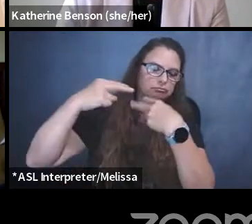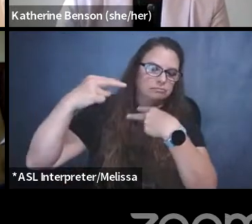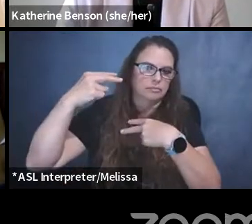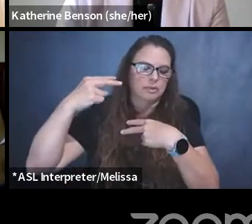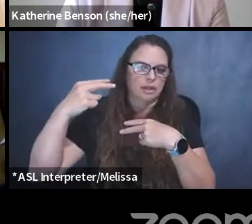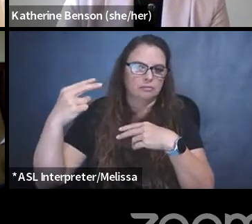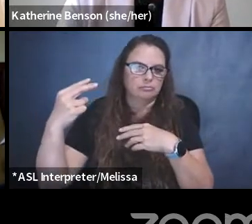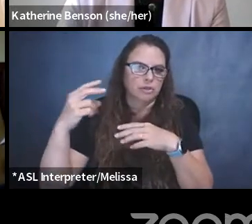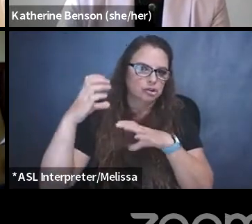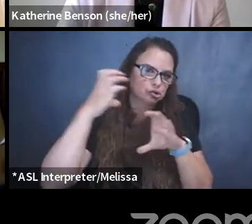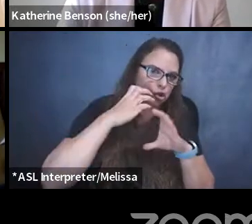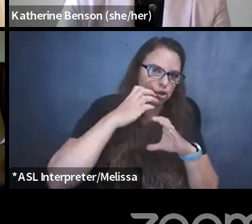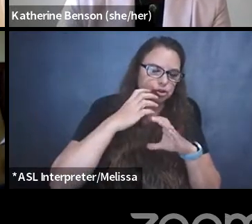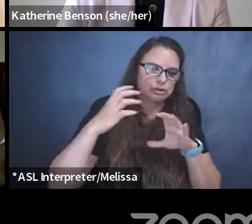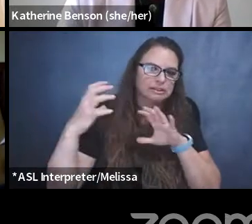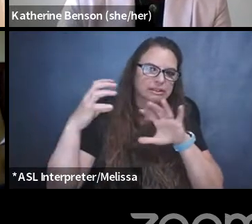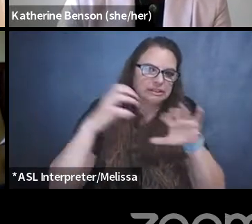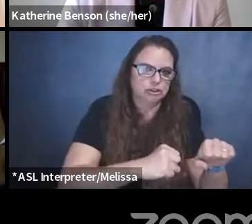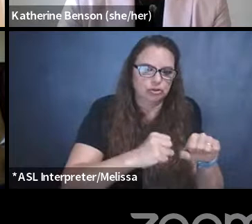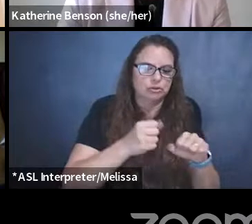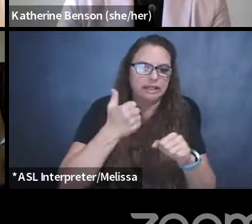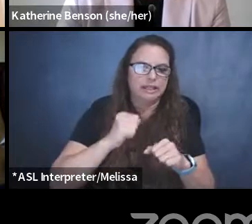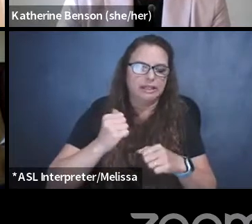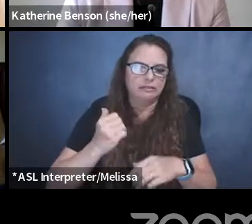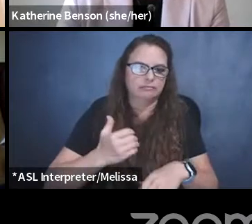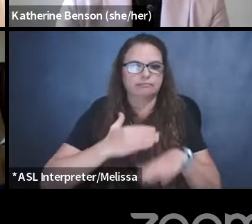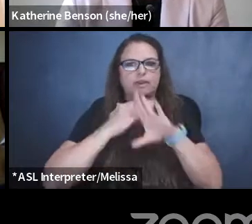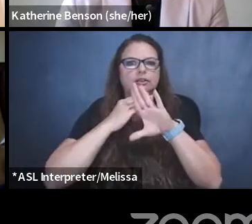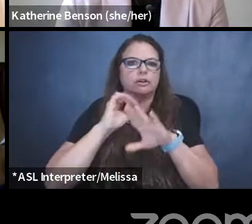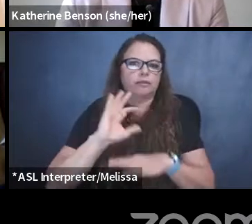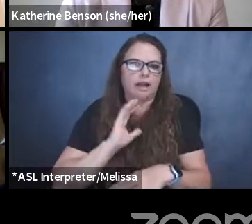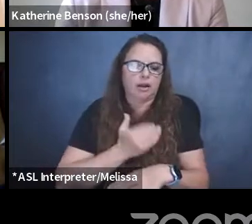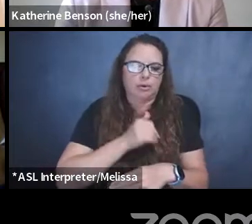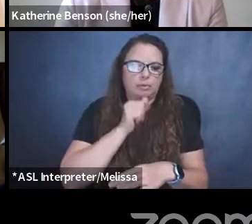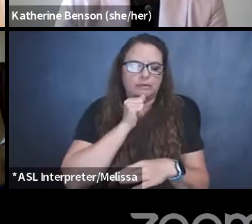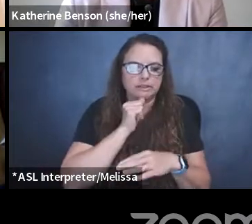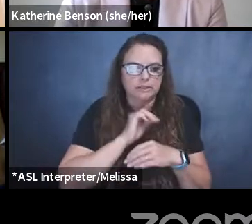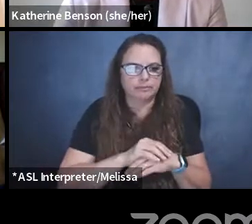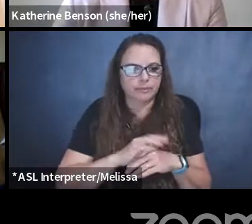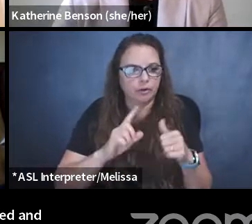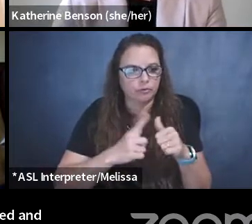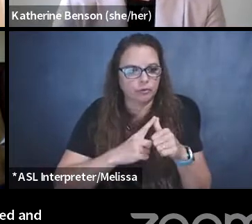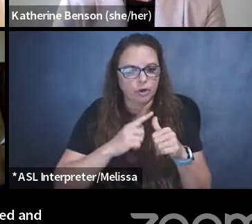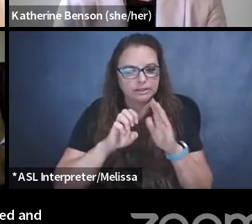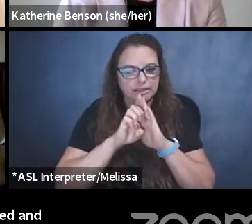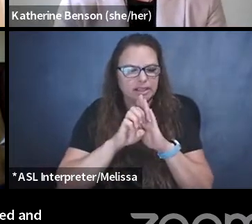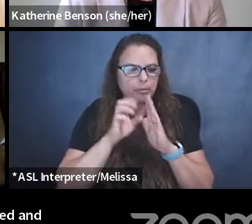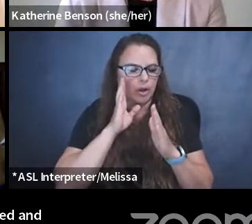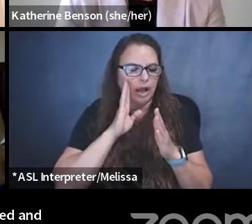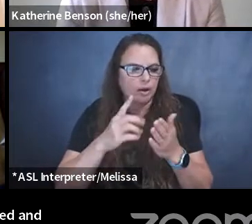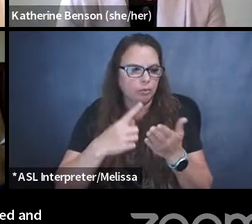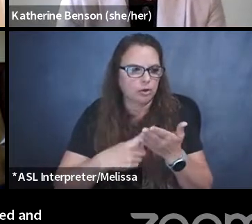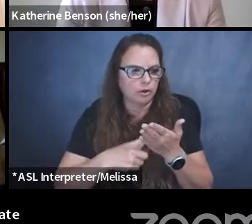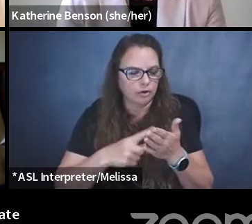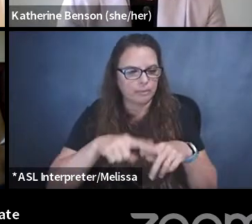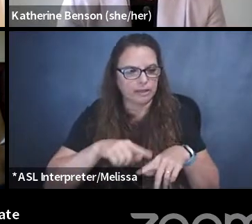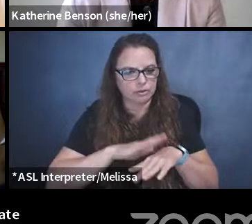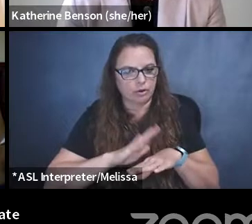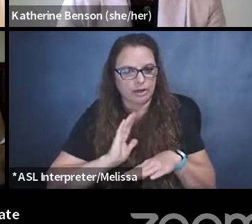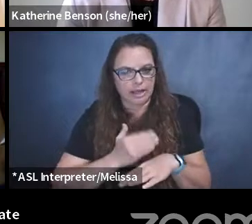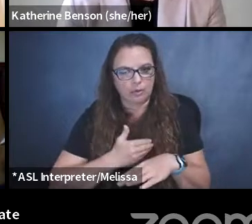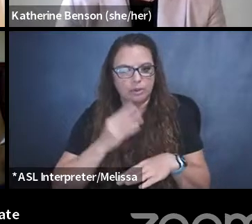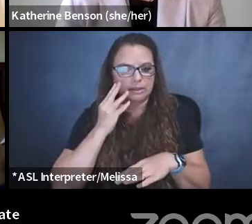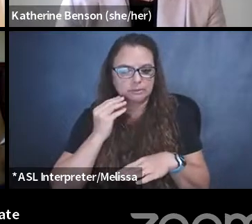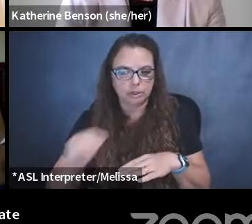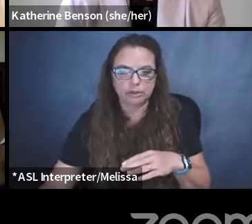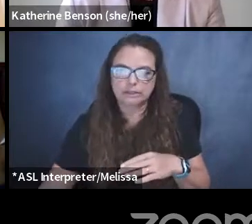other violations of privacy as well. The first example I'll kind of go over based on our own experiences is